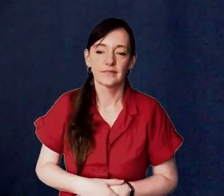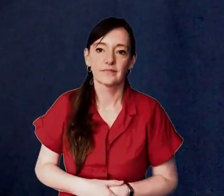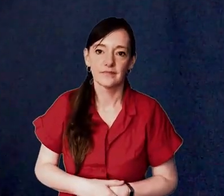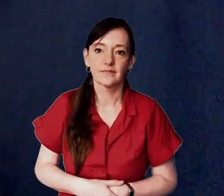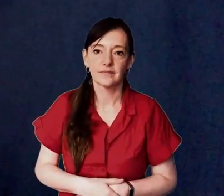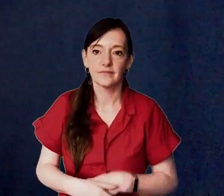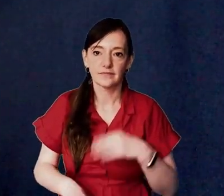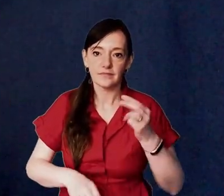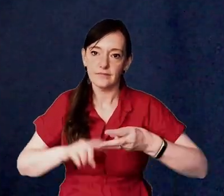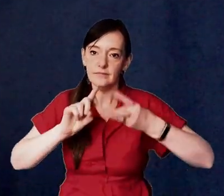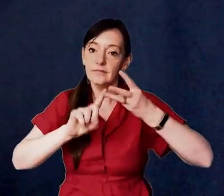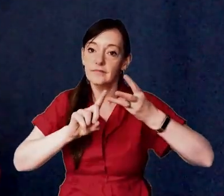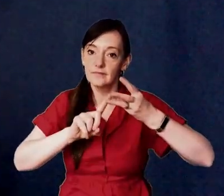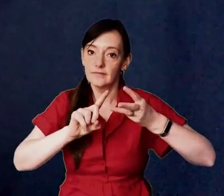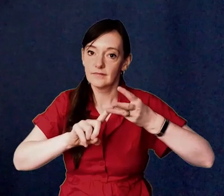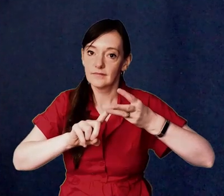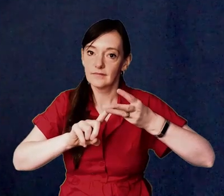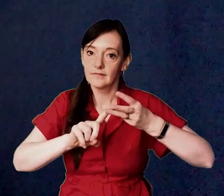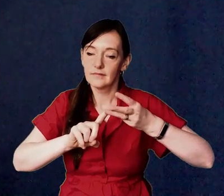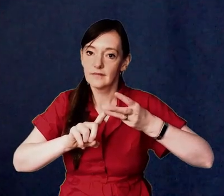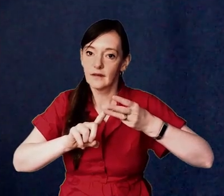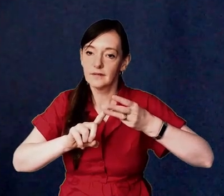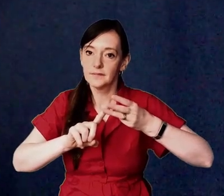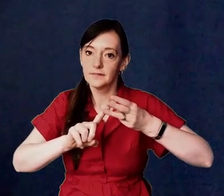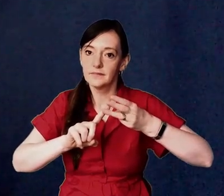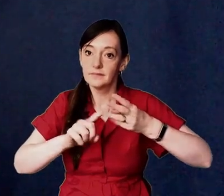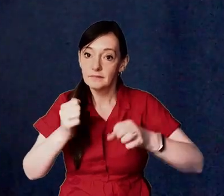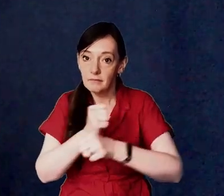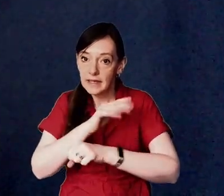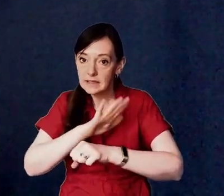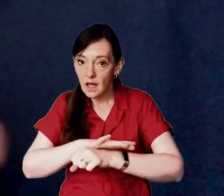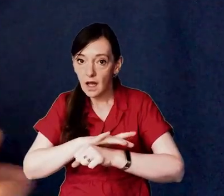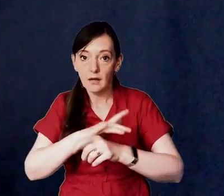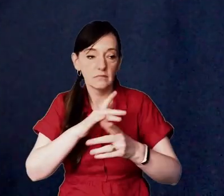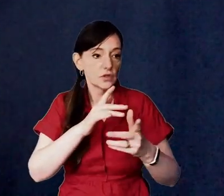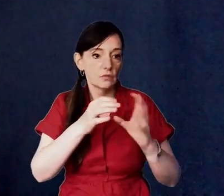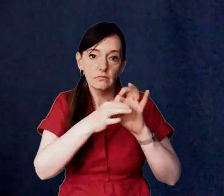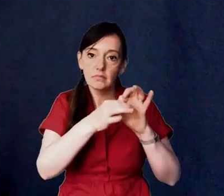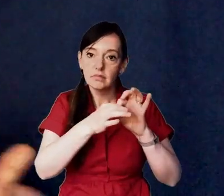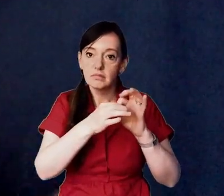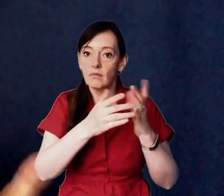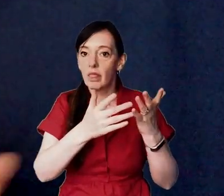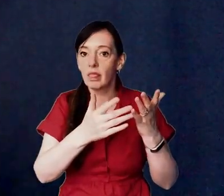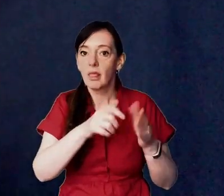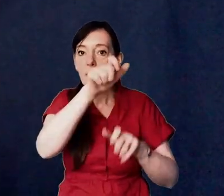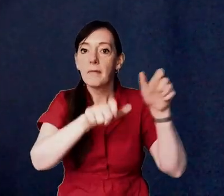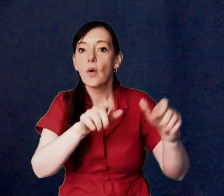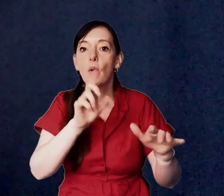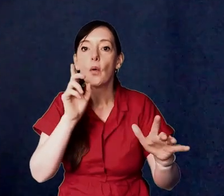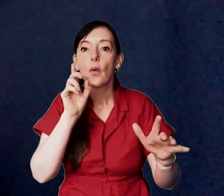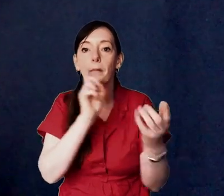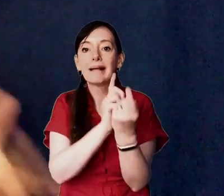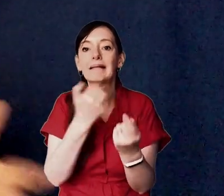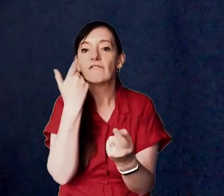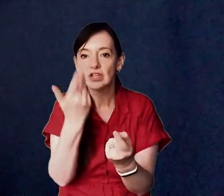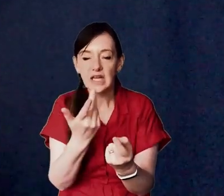evangelism opportunity third take the time to interact uh with the people that you come across every day the amazon delivery driver the